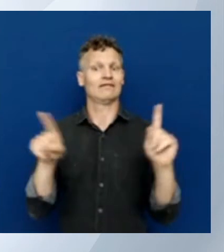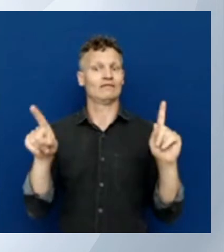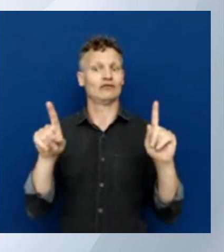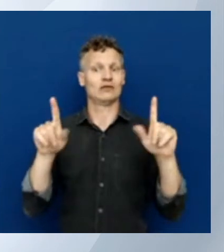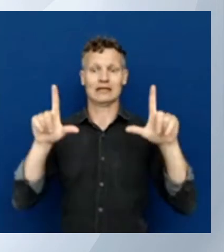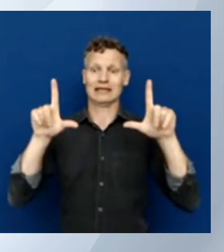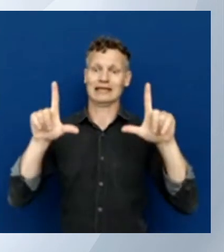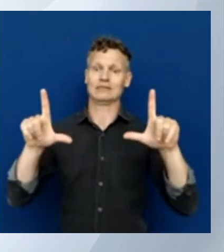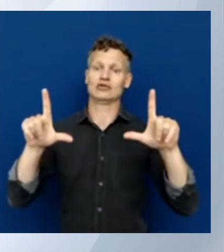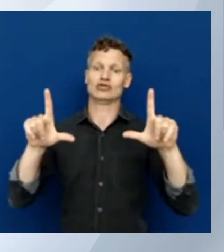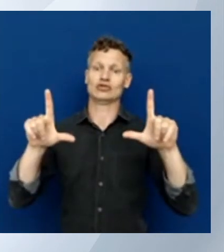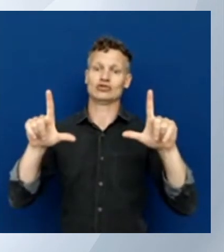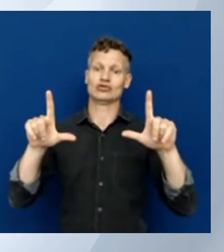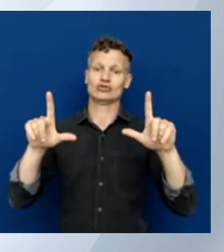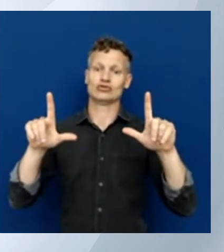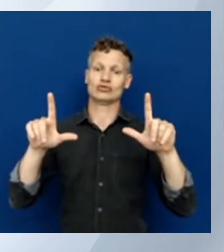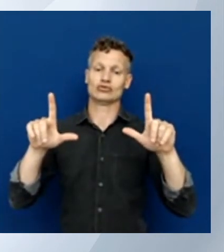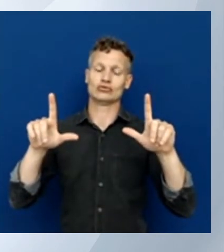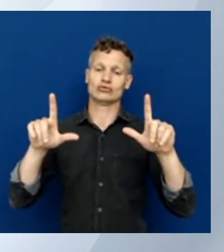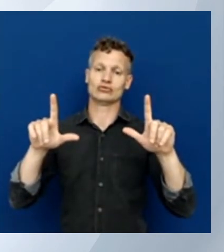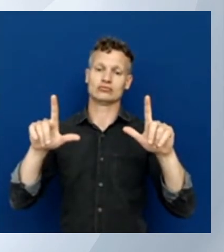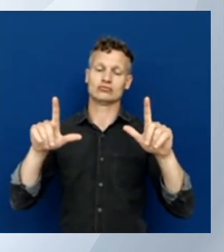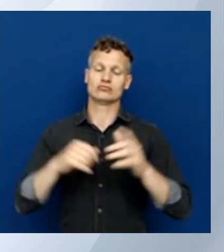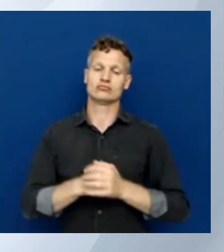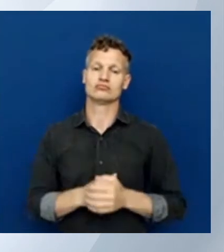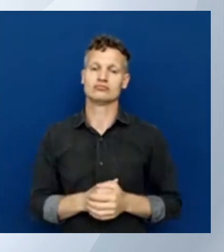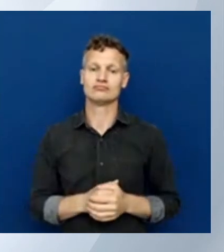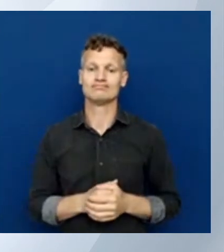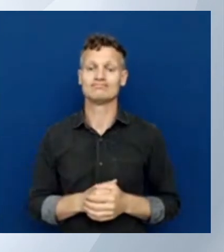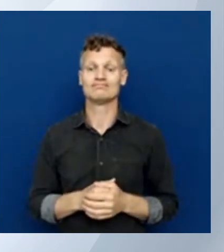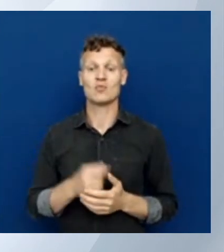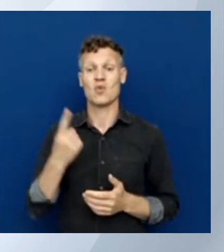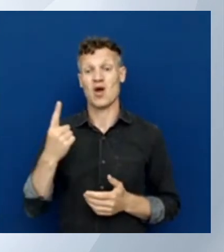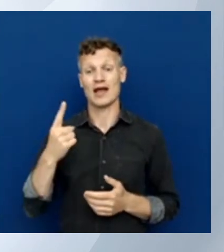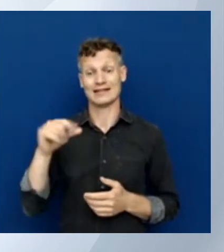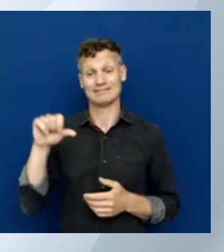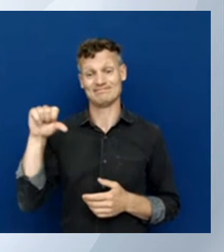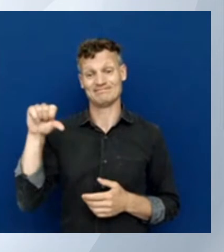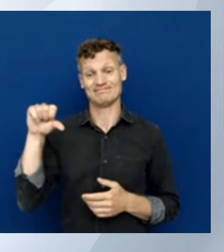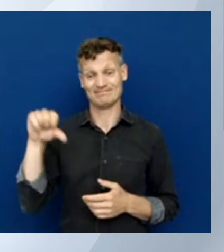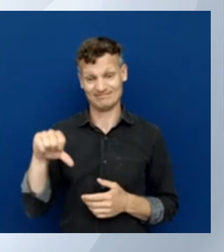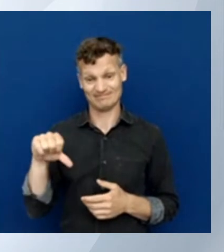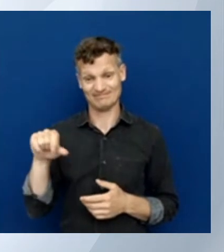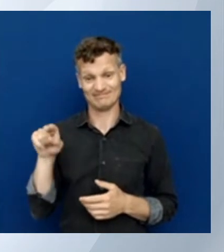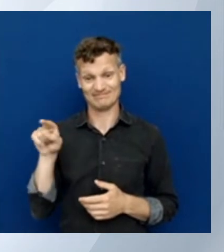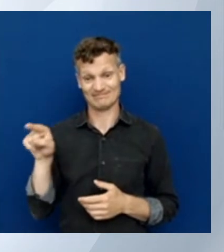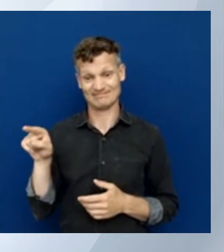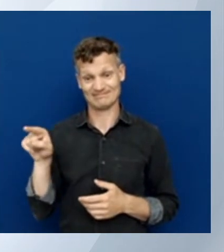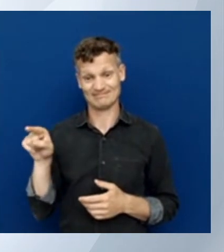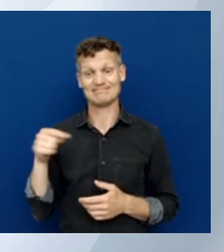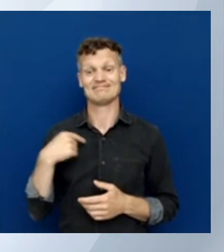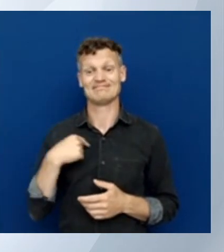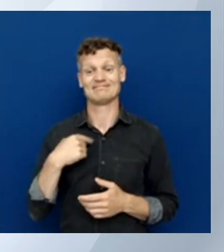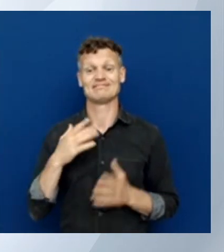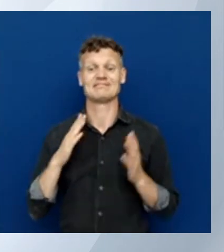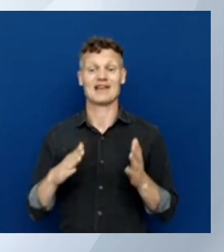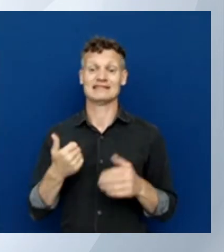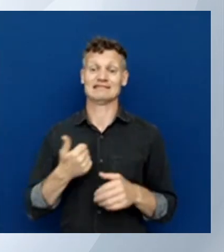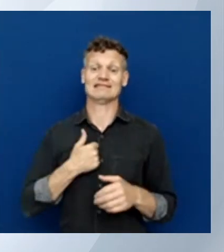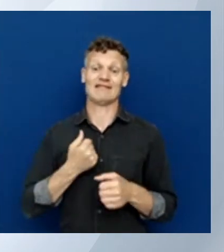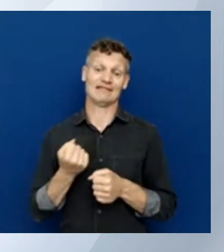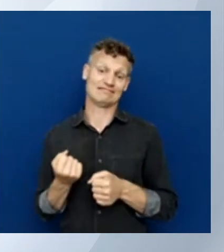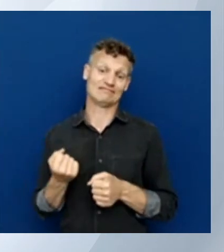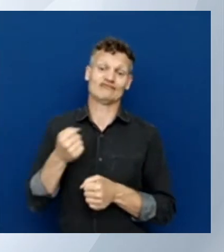The downside from this is that I have to create these resources. I have to have them available already. Maybe they are very expensive